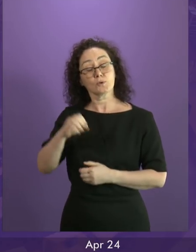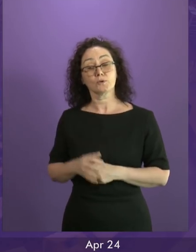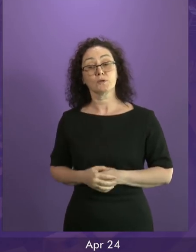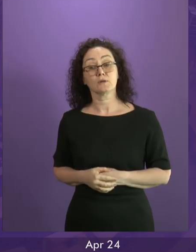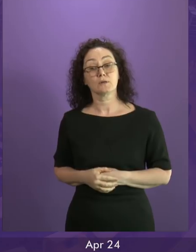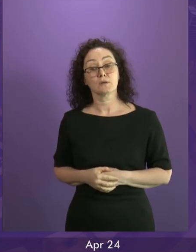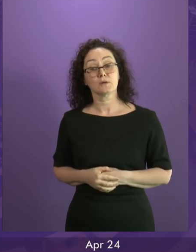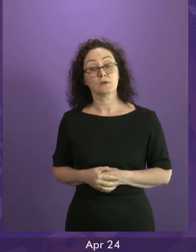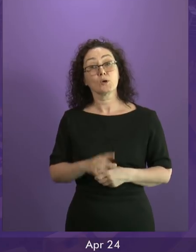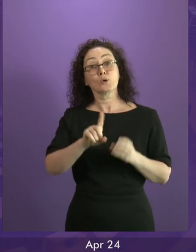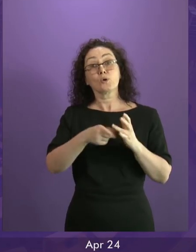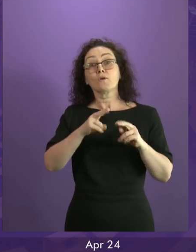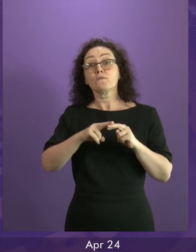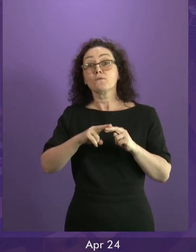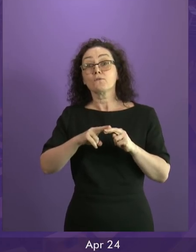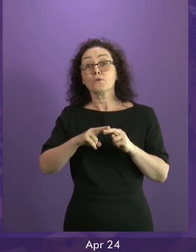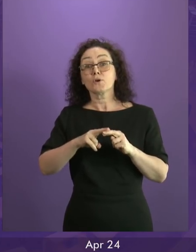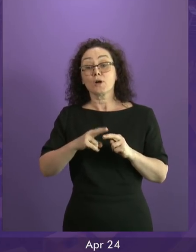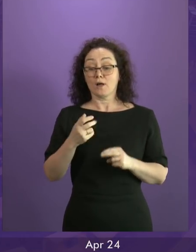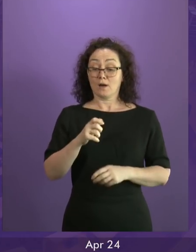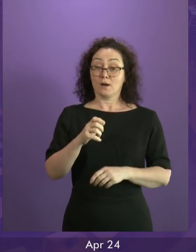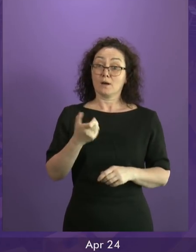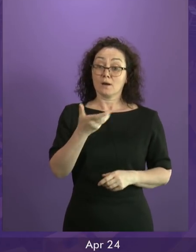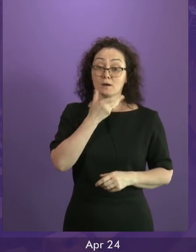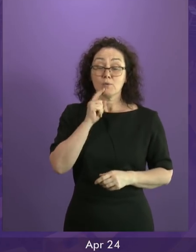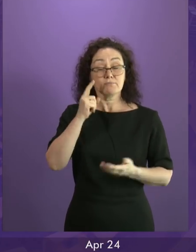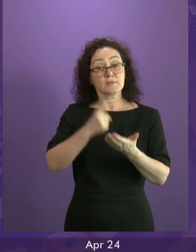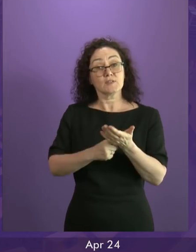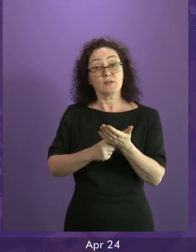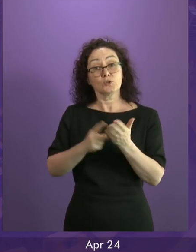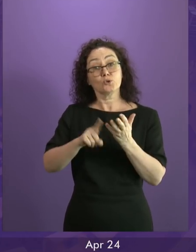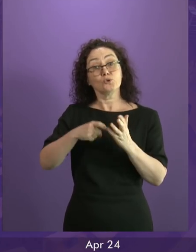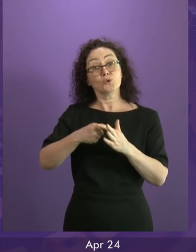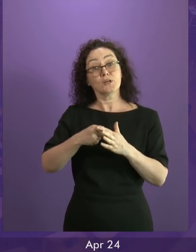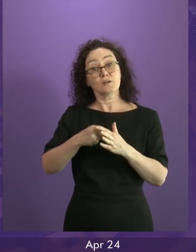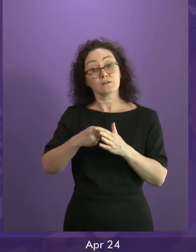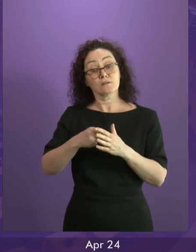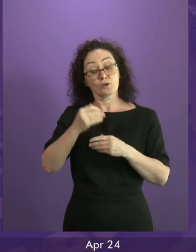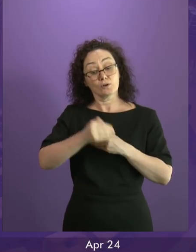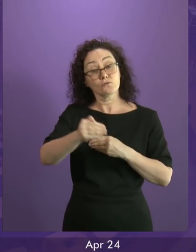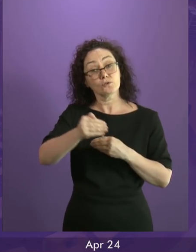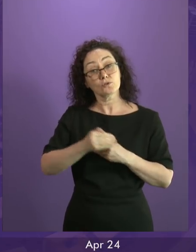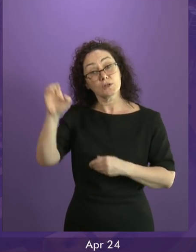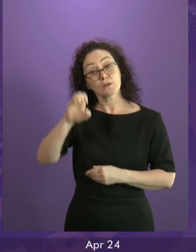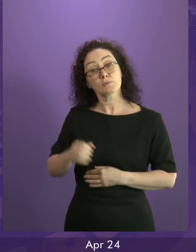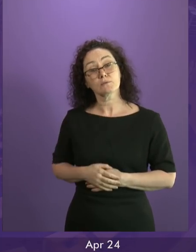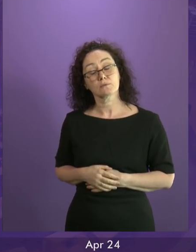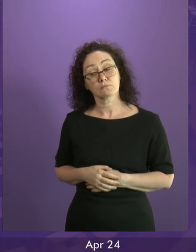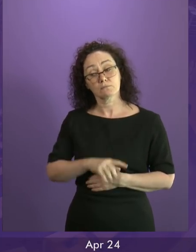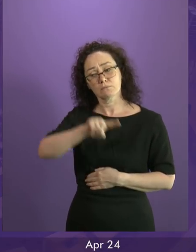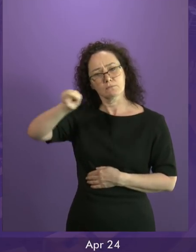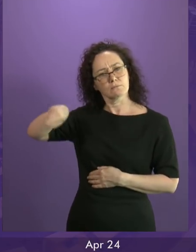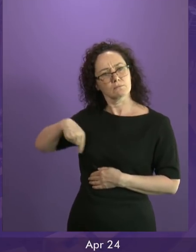decided the UK's future at the EU Council two weeks ago, around a dozen are smaller than or similar in size to Scotland.